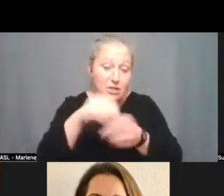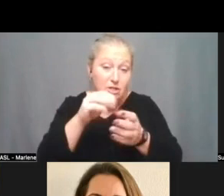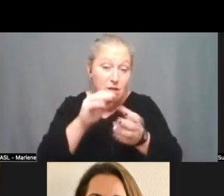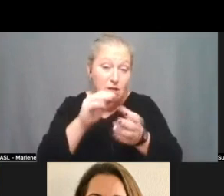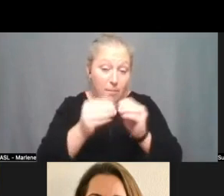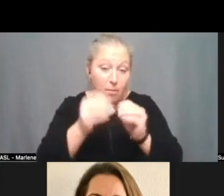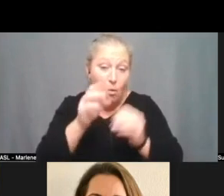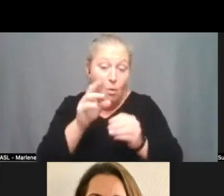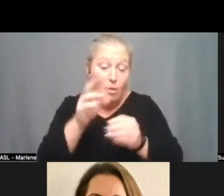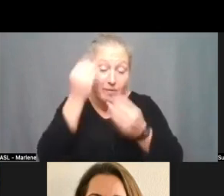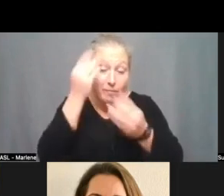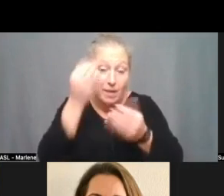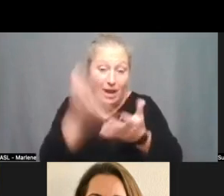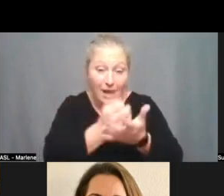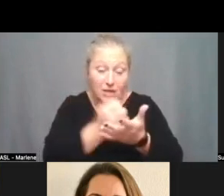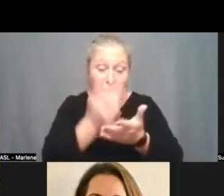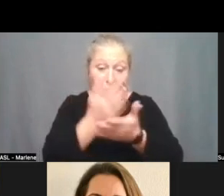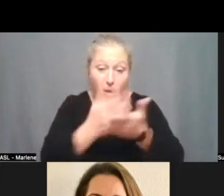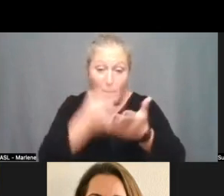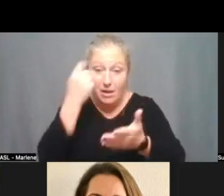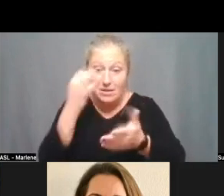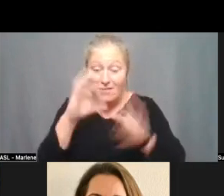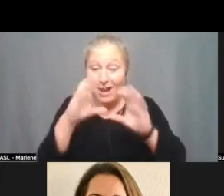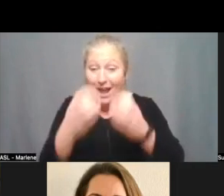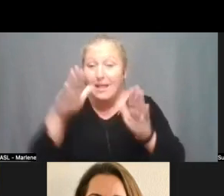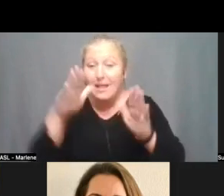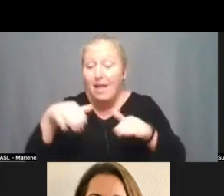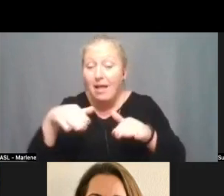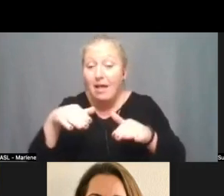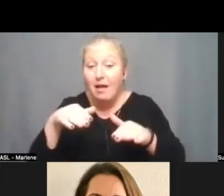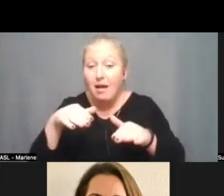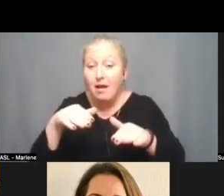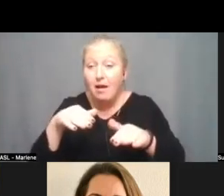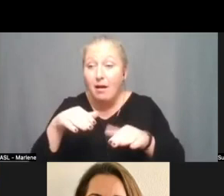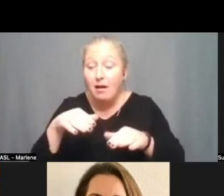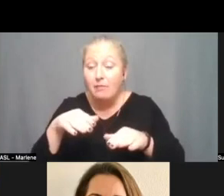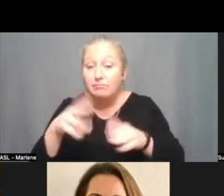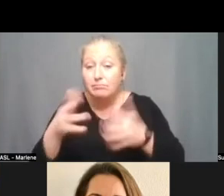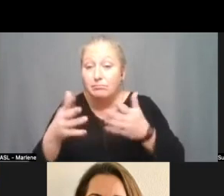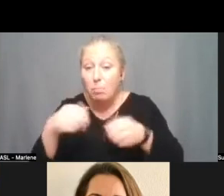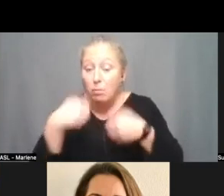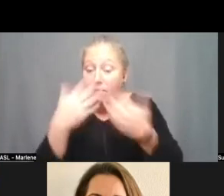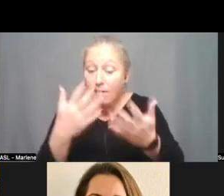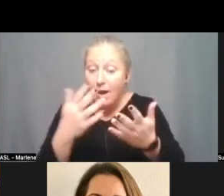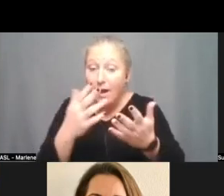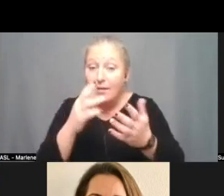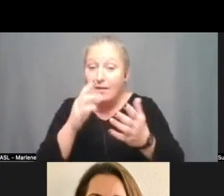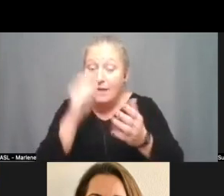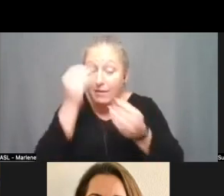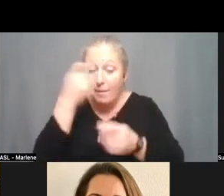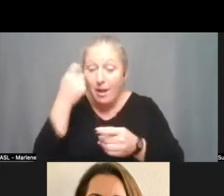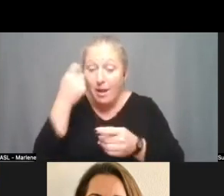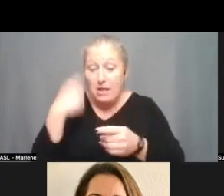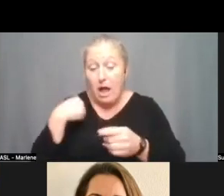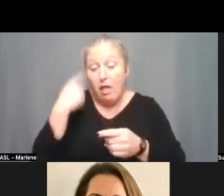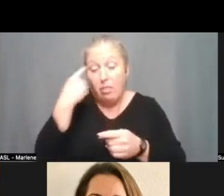collection partly due to maybe some of the classes haven't gone through it yet or haven't provided the data or um because my initial thought